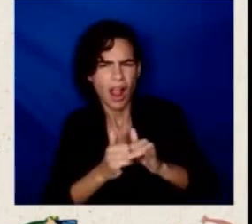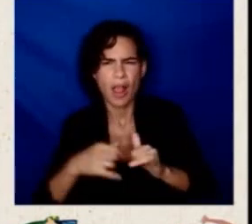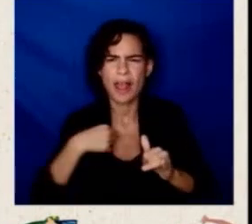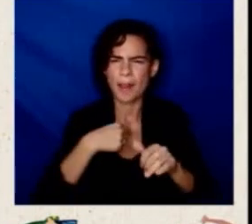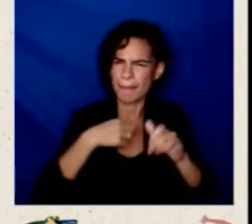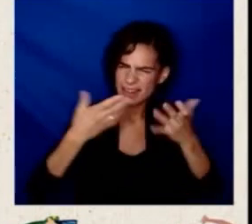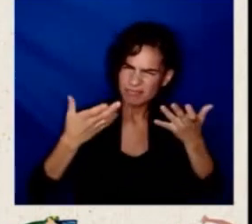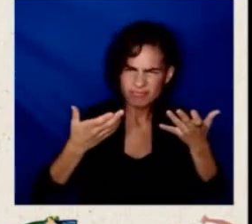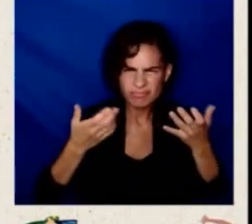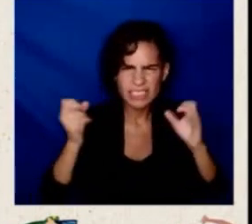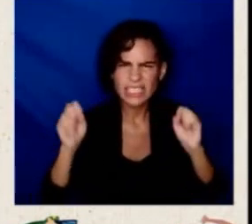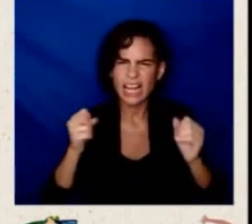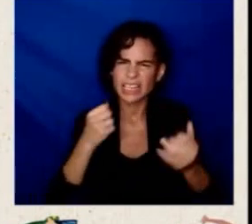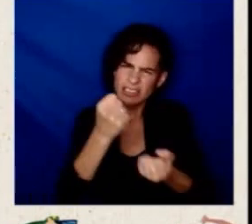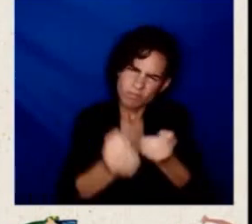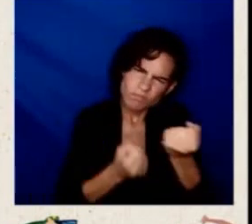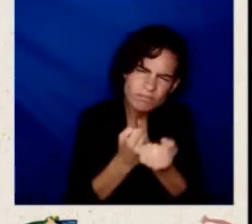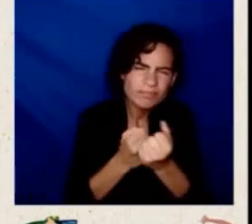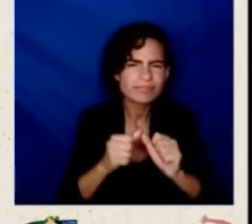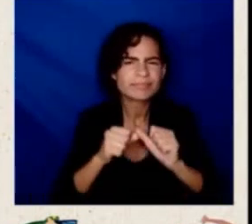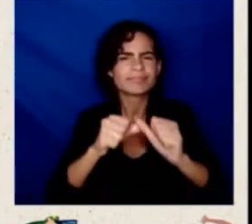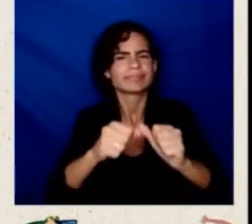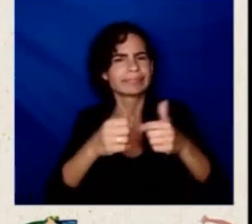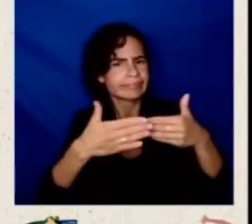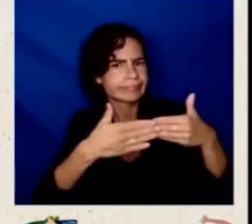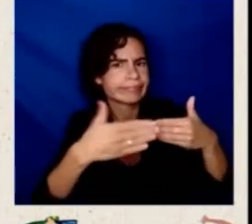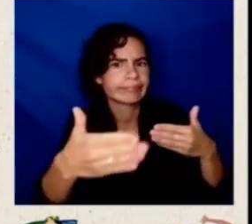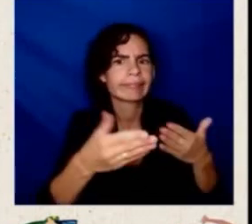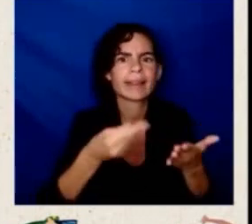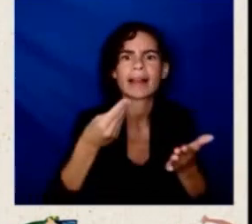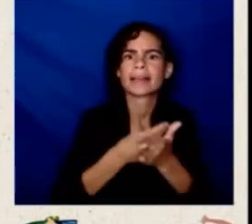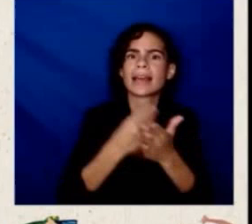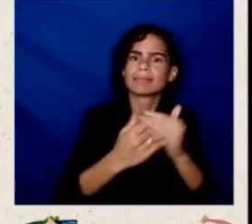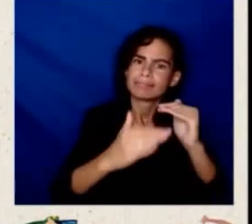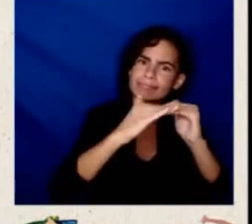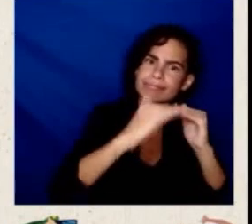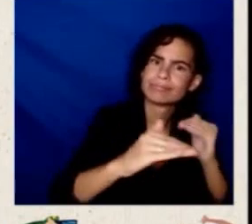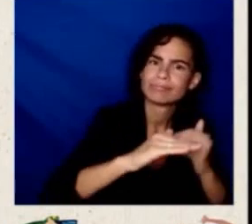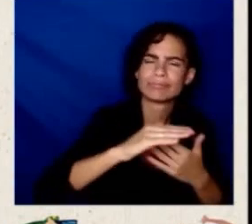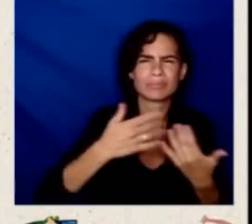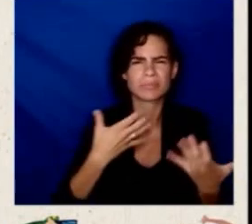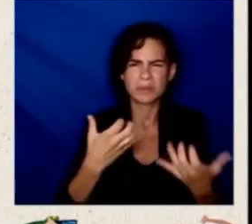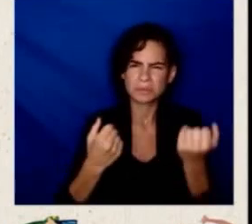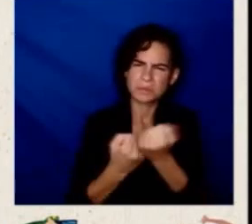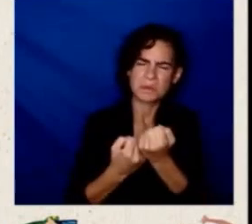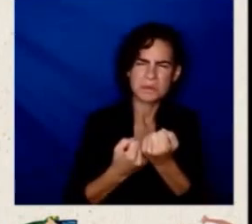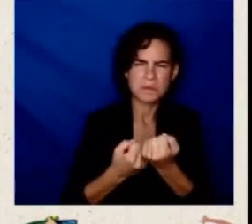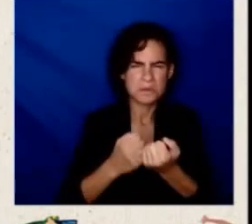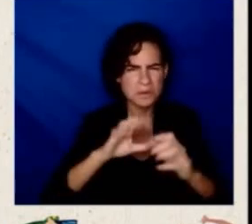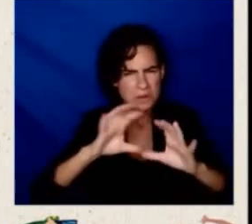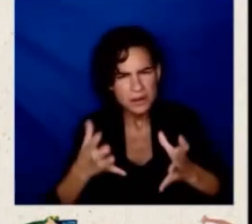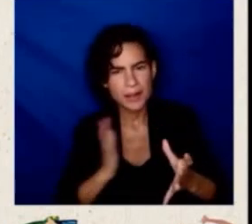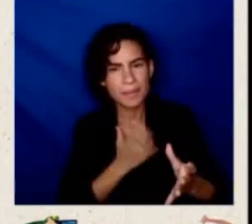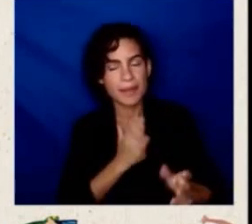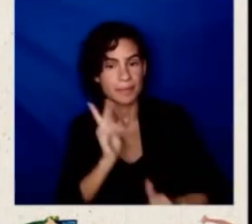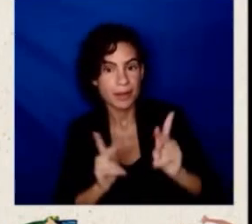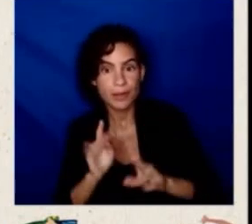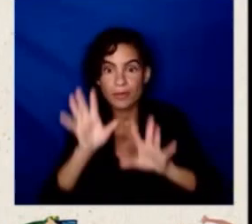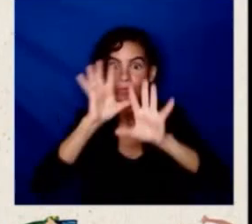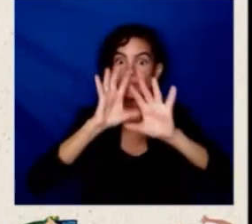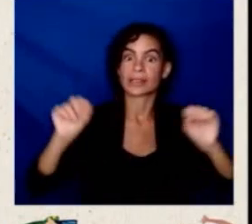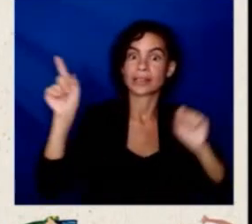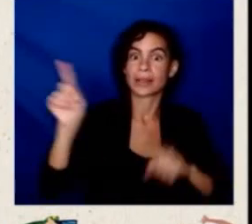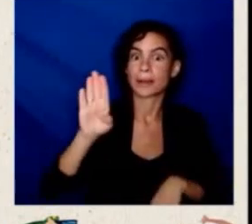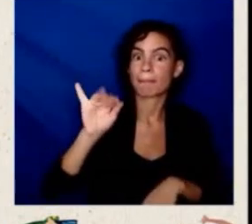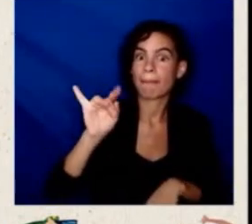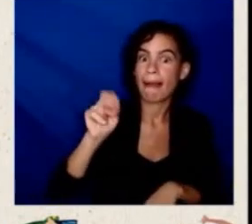create an economy that works for all of our small businesses. And he likes to say that he knows that ideas come from everywhere and anywhere. And he wants to make